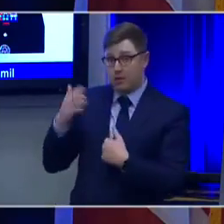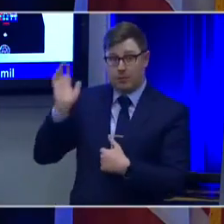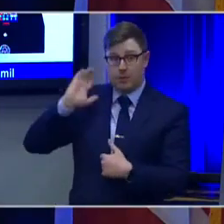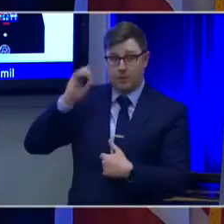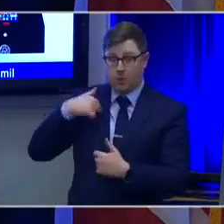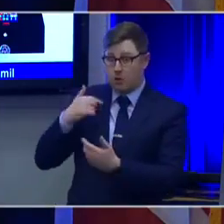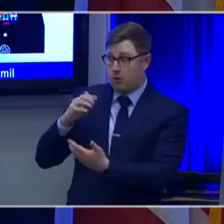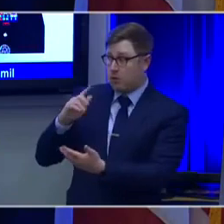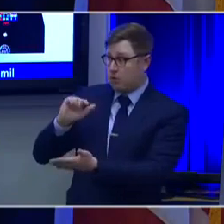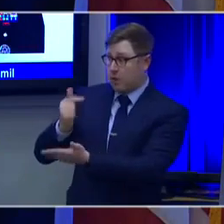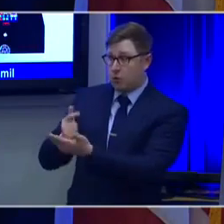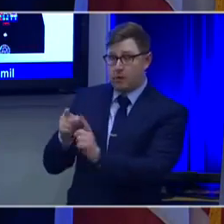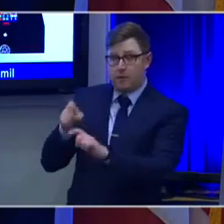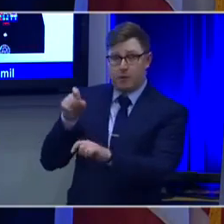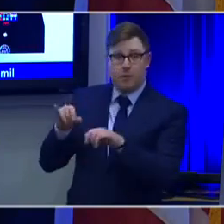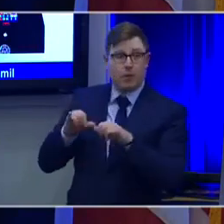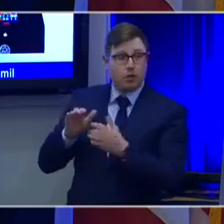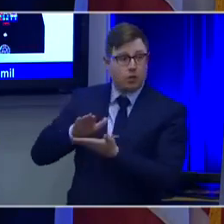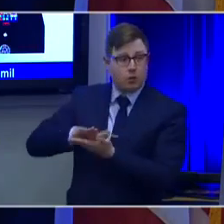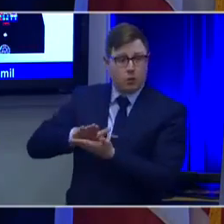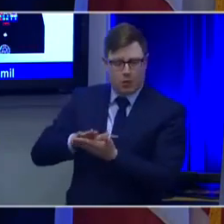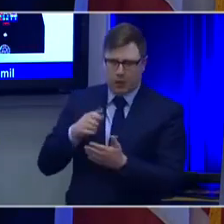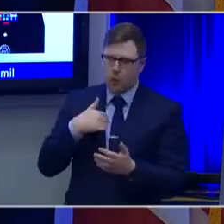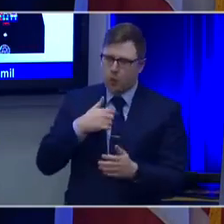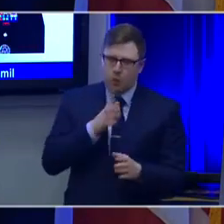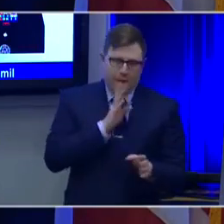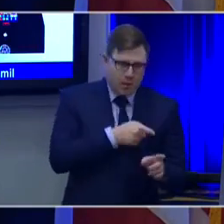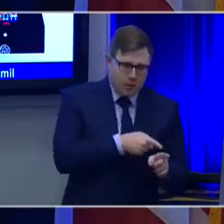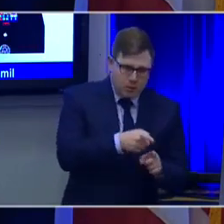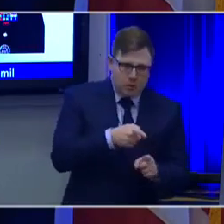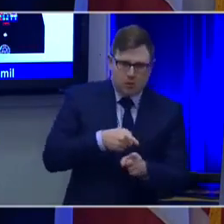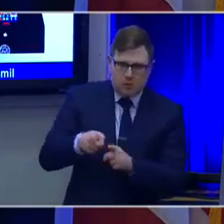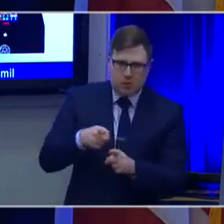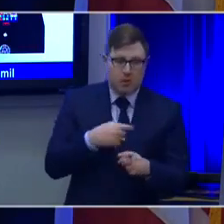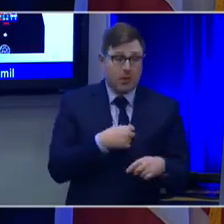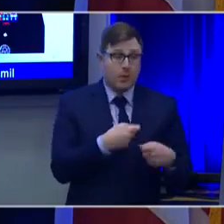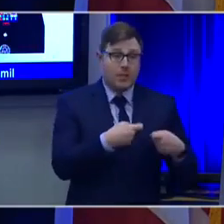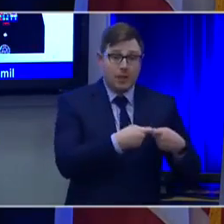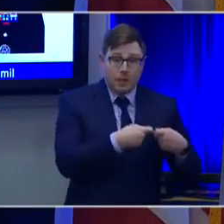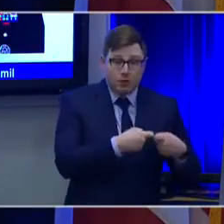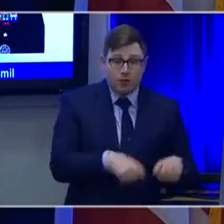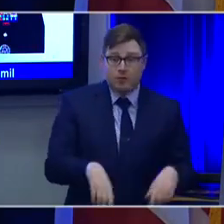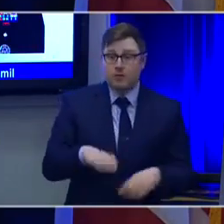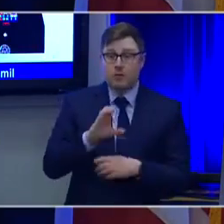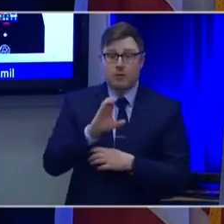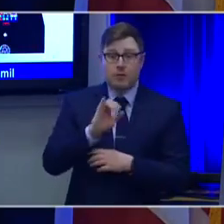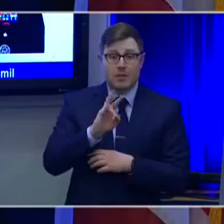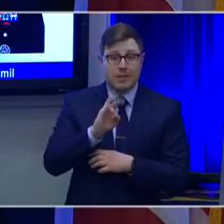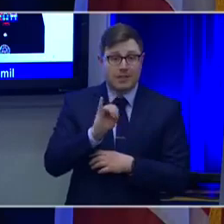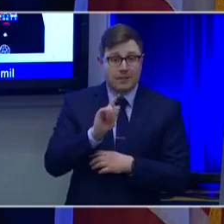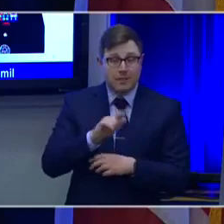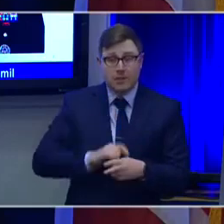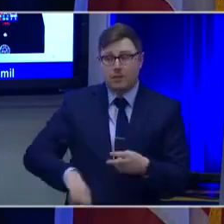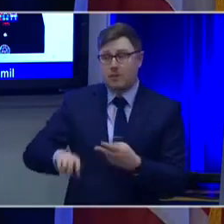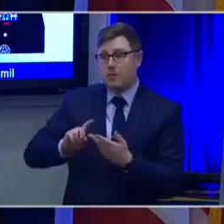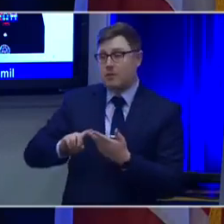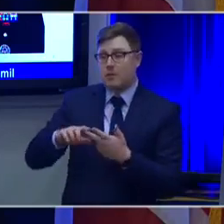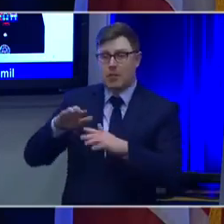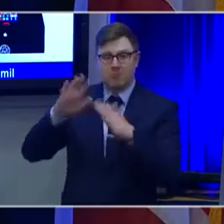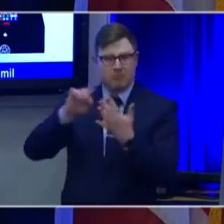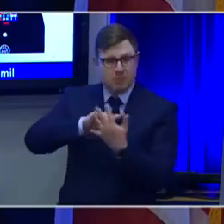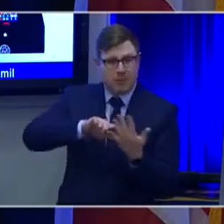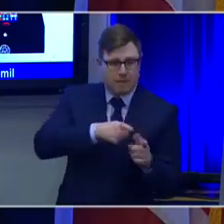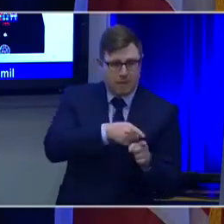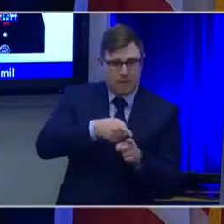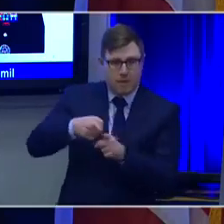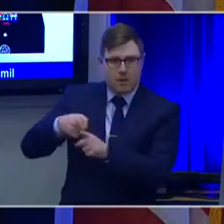engineering or electrical engineering or civil engineering. Those boundaries were very, very distinct. Not anymore. They're blurred. And it's not enough to